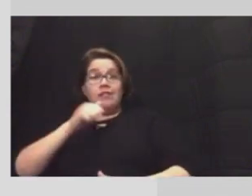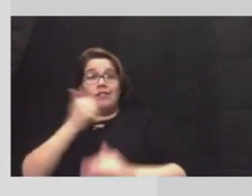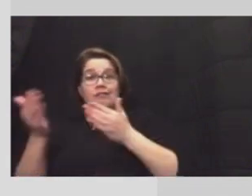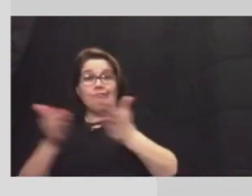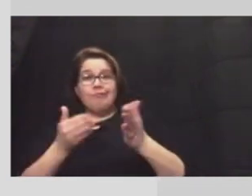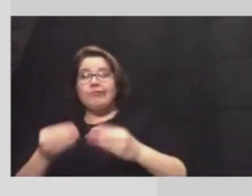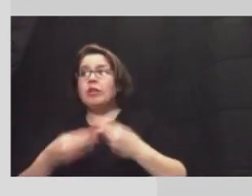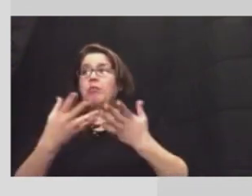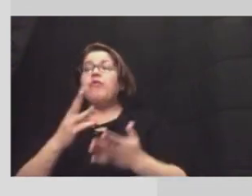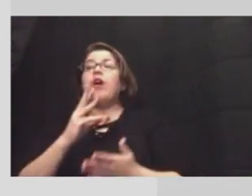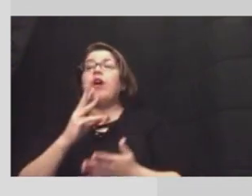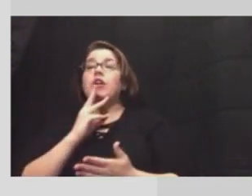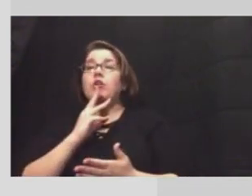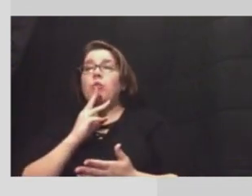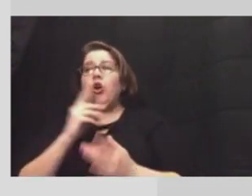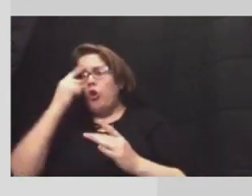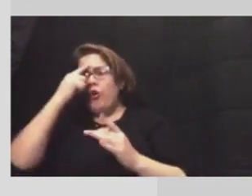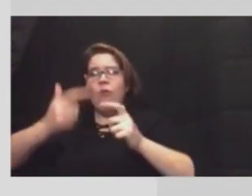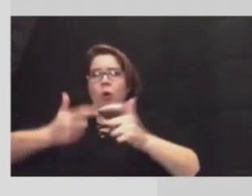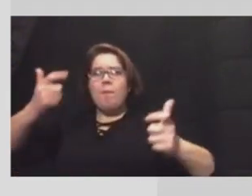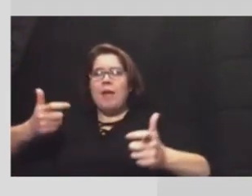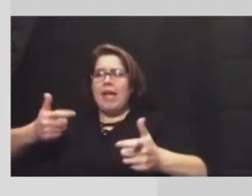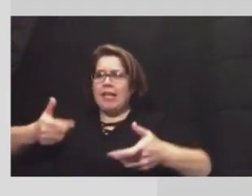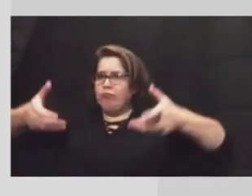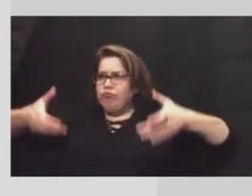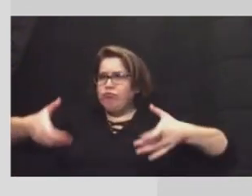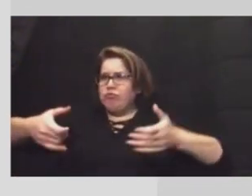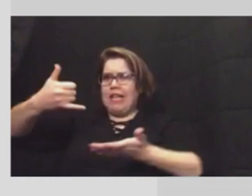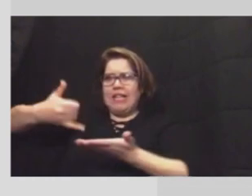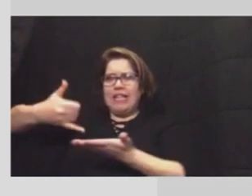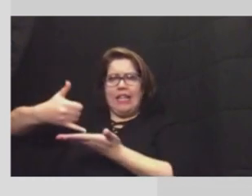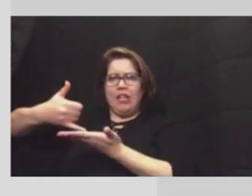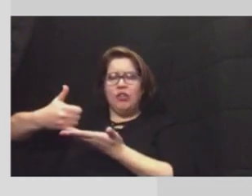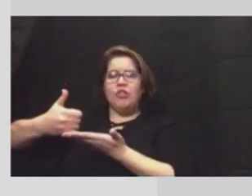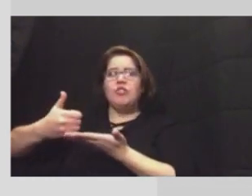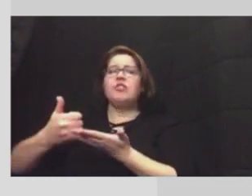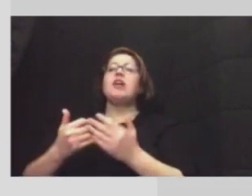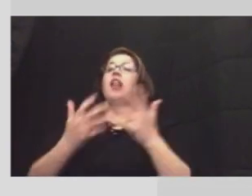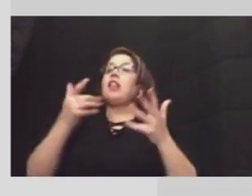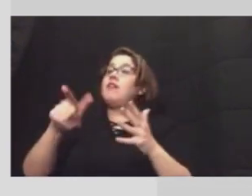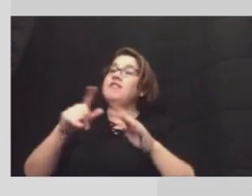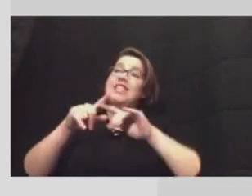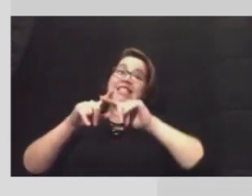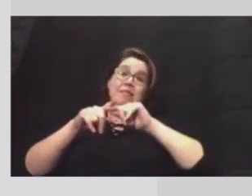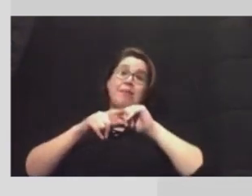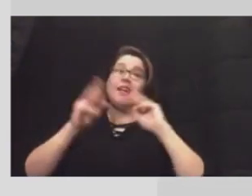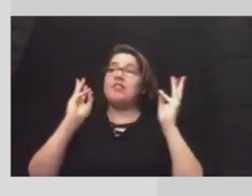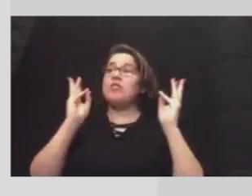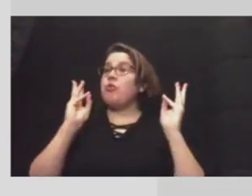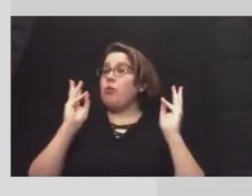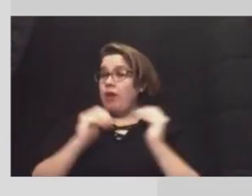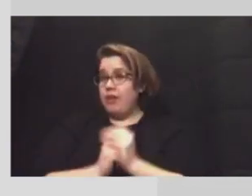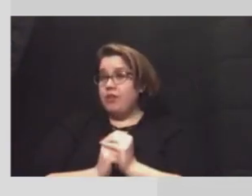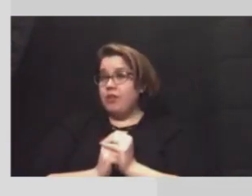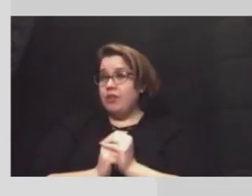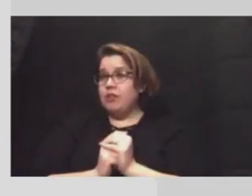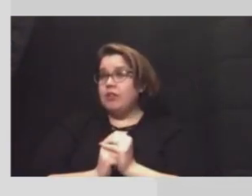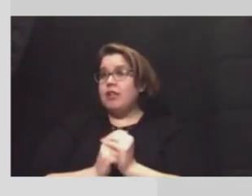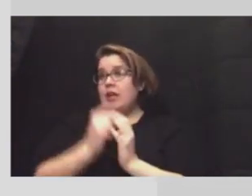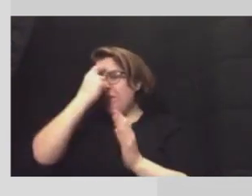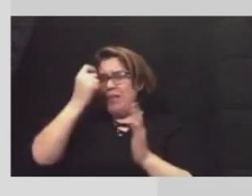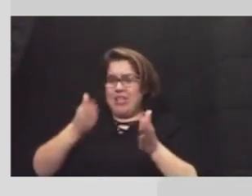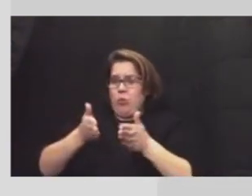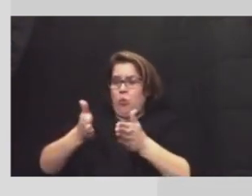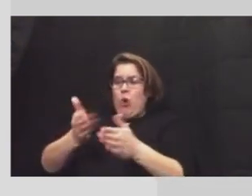for large containers at some of our sites a lot of this is weather dependent because roads are going to